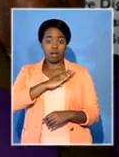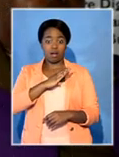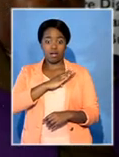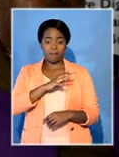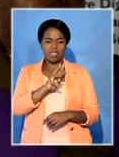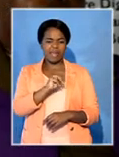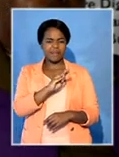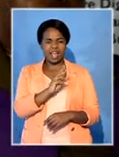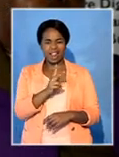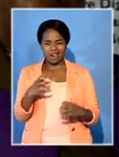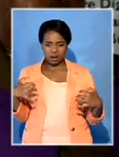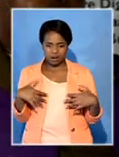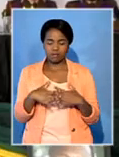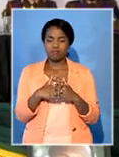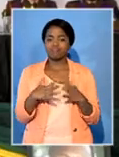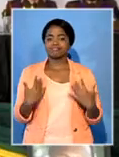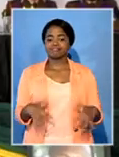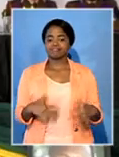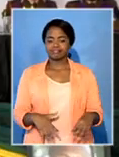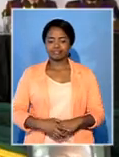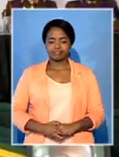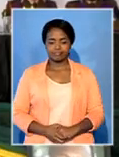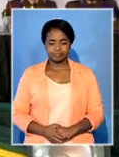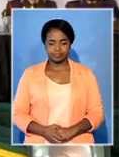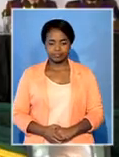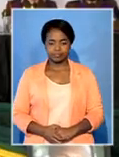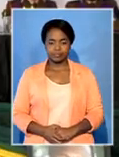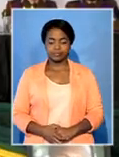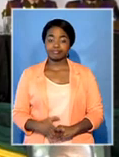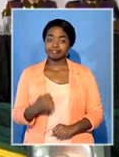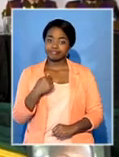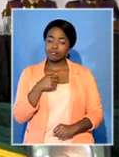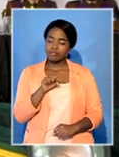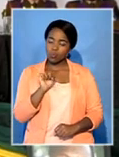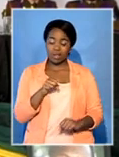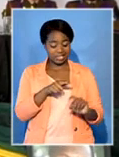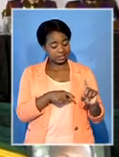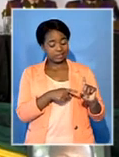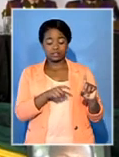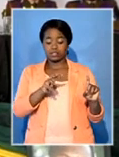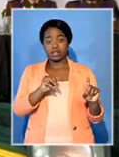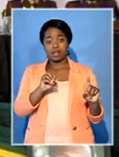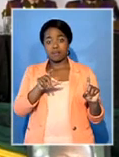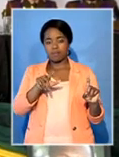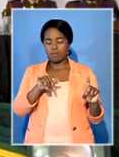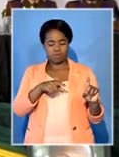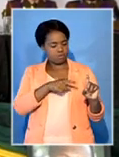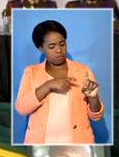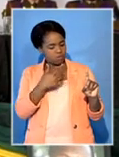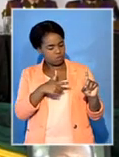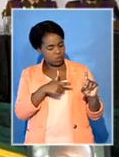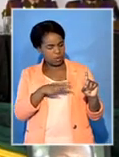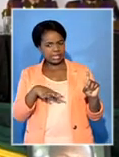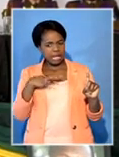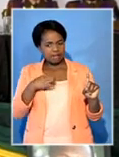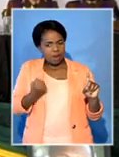troops into the National Defense Force. Taking a leave from General Molloy's life of